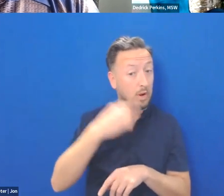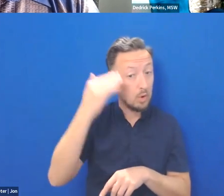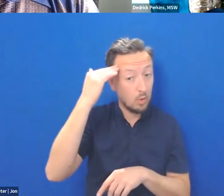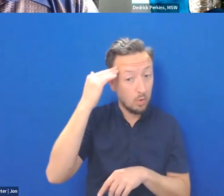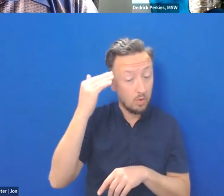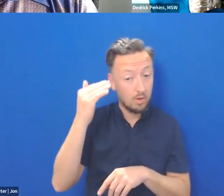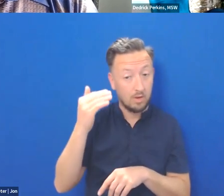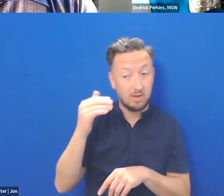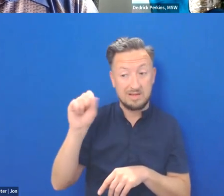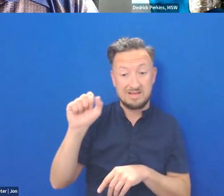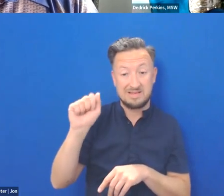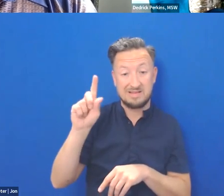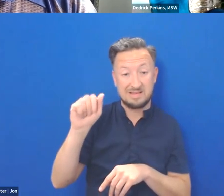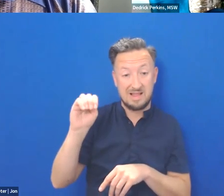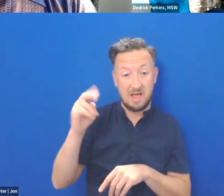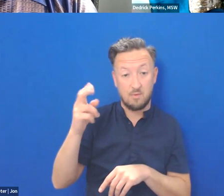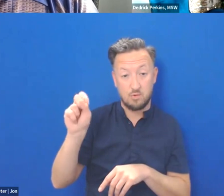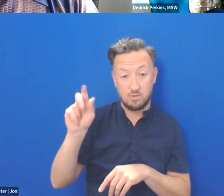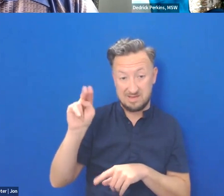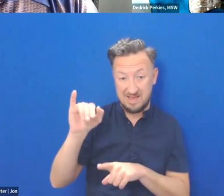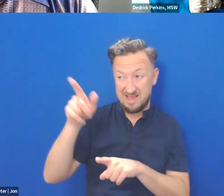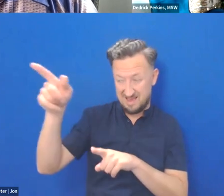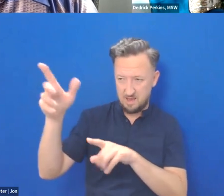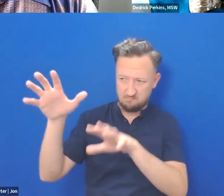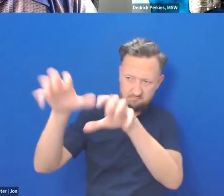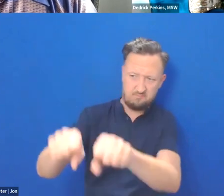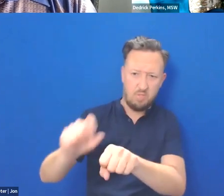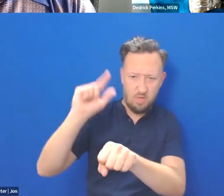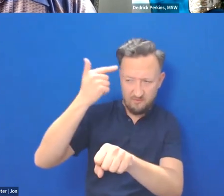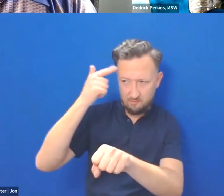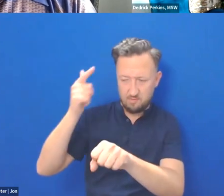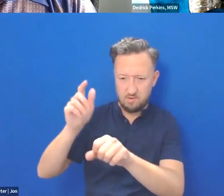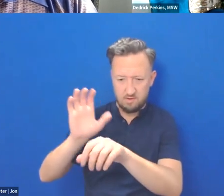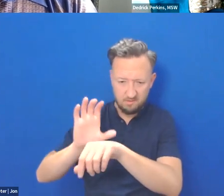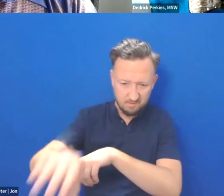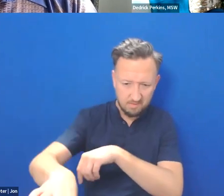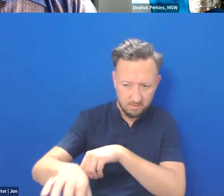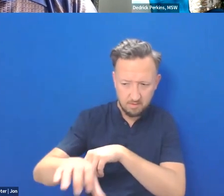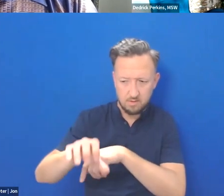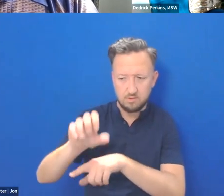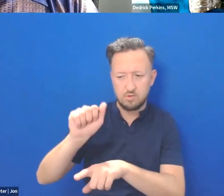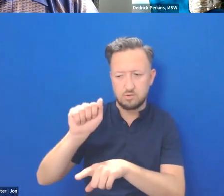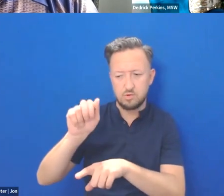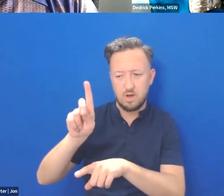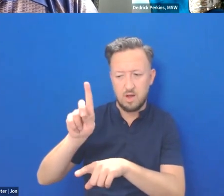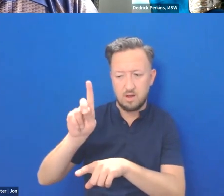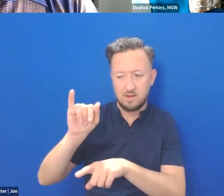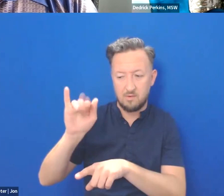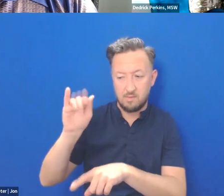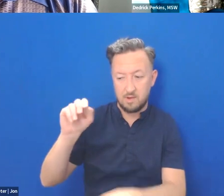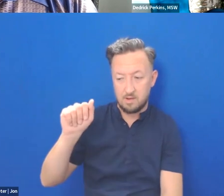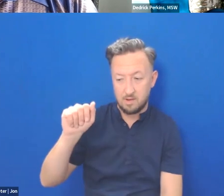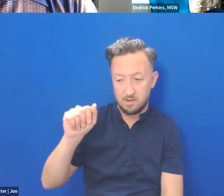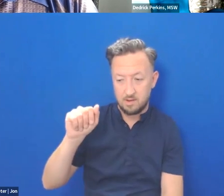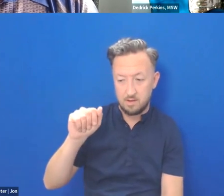even though Saddam Hussein overthrew the Kuwaiti government and drove them into exile into Riyadh, Saudi Arabia, Kuwait was still